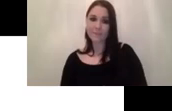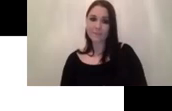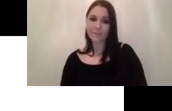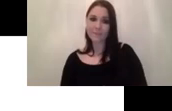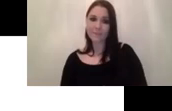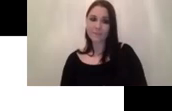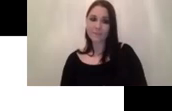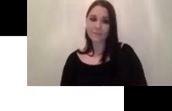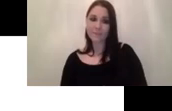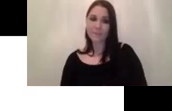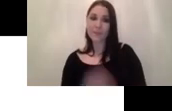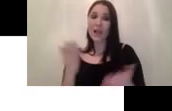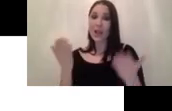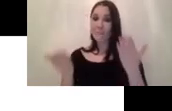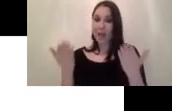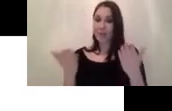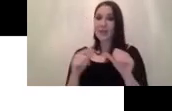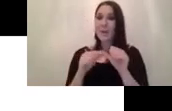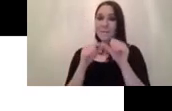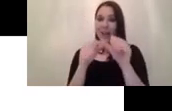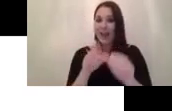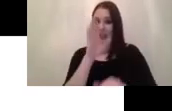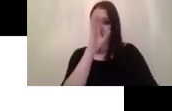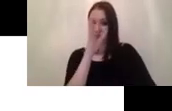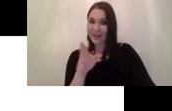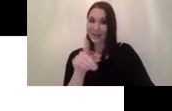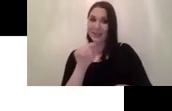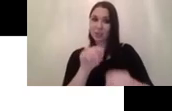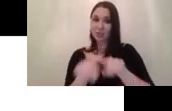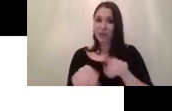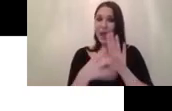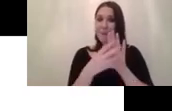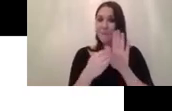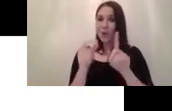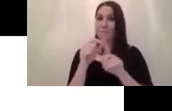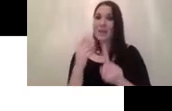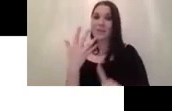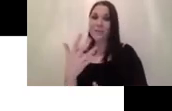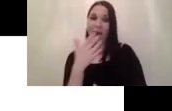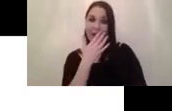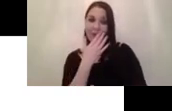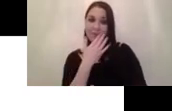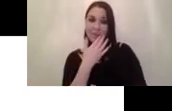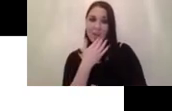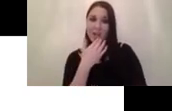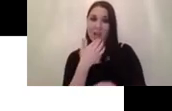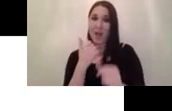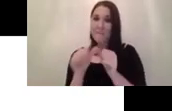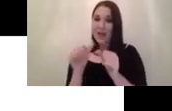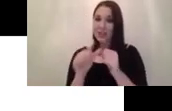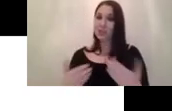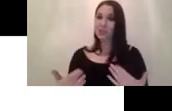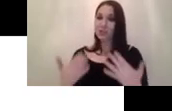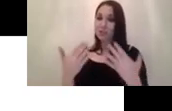it compared to directly to directly and model p5 it's getting a better results the better